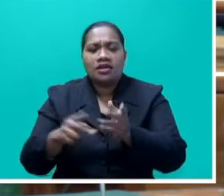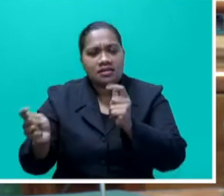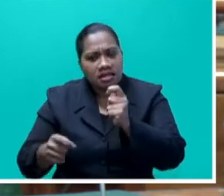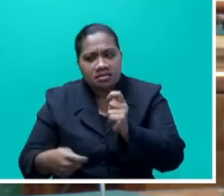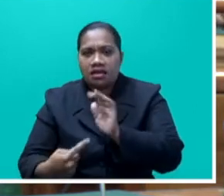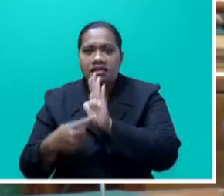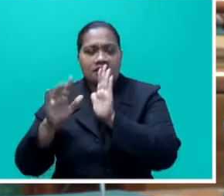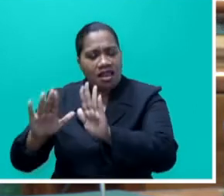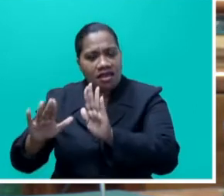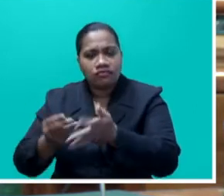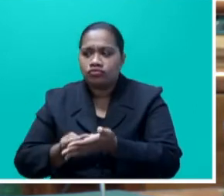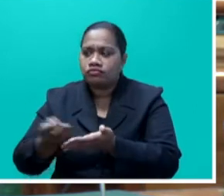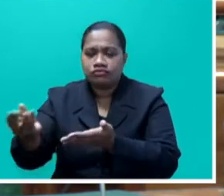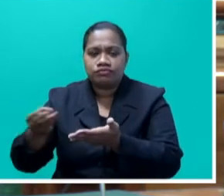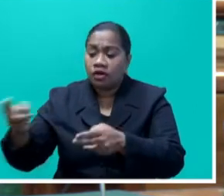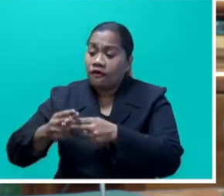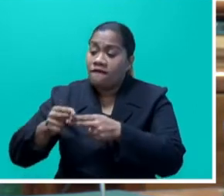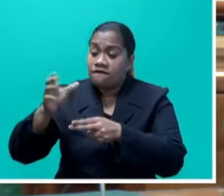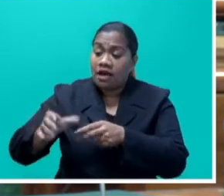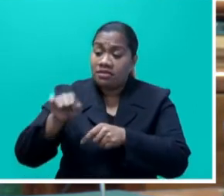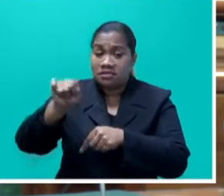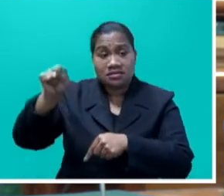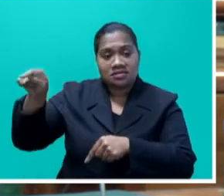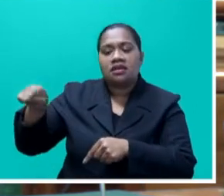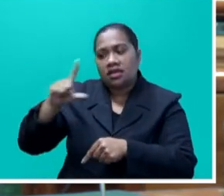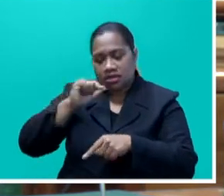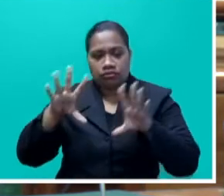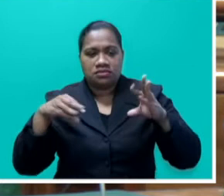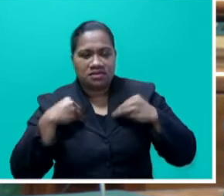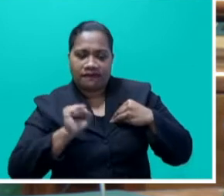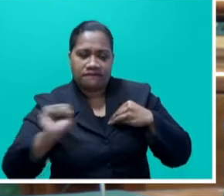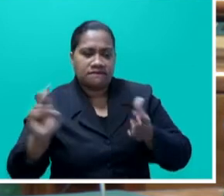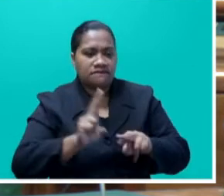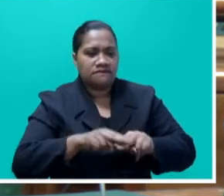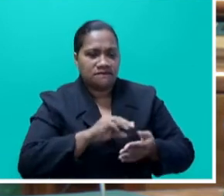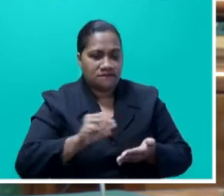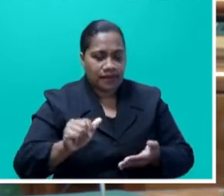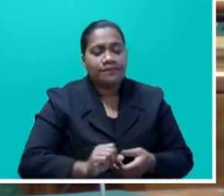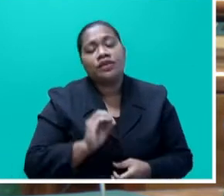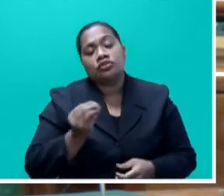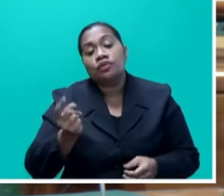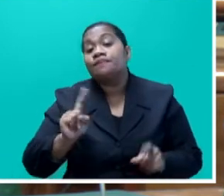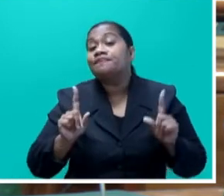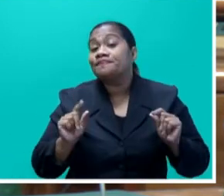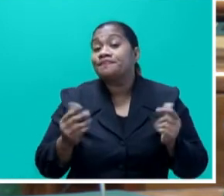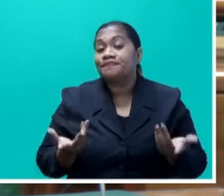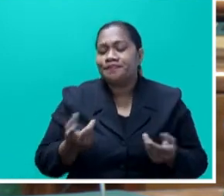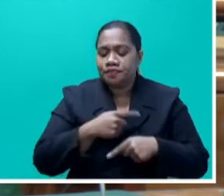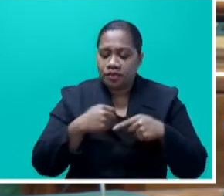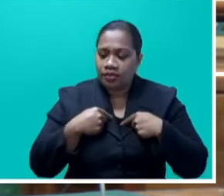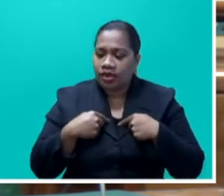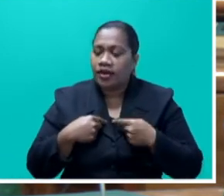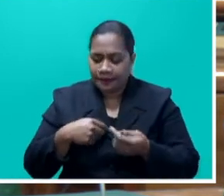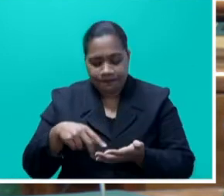Mr. Speaker said. So the farmers there are able to get it. Mr. Speaker say. So what we did was, we took the orders and